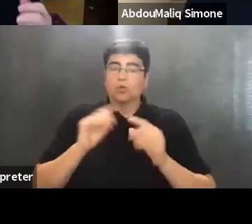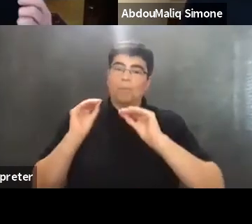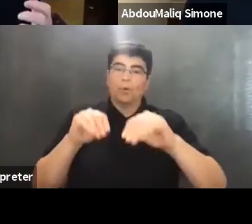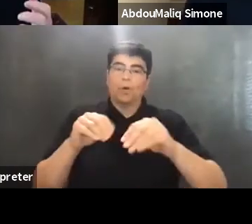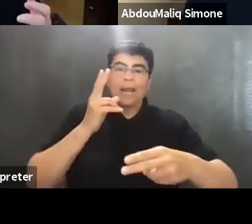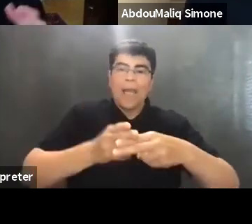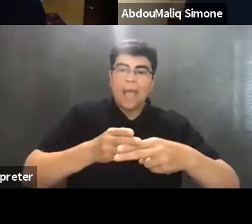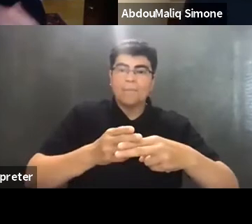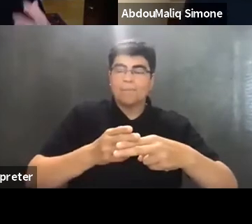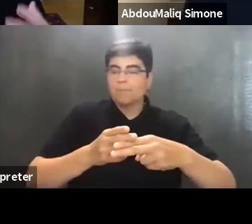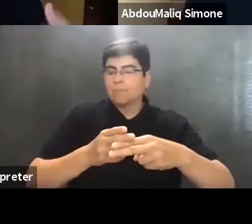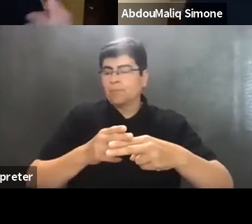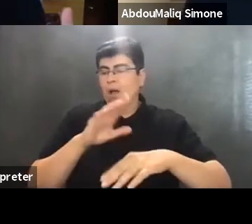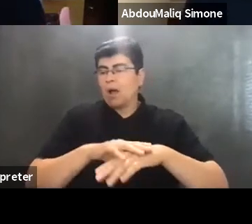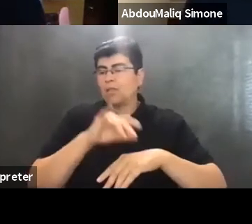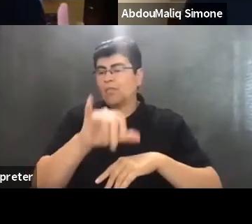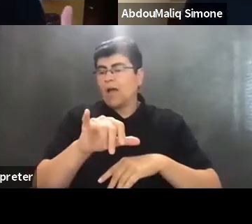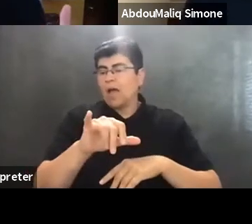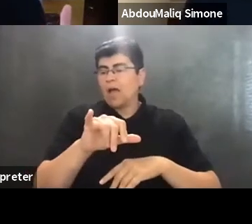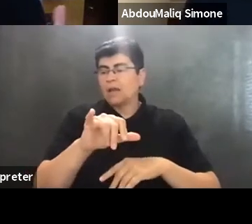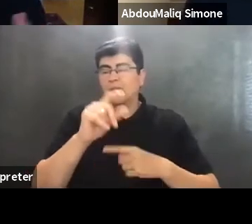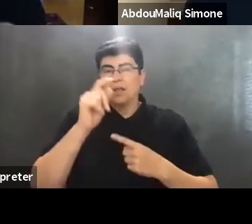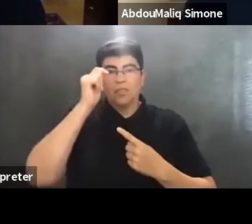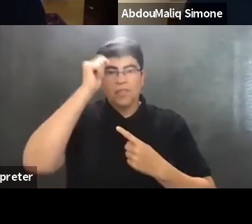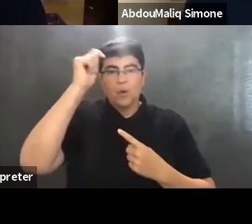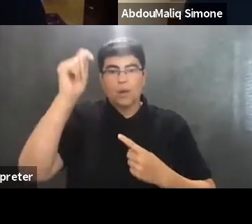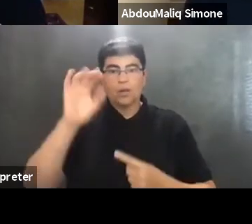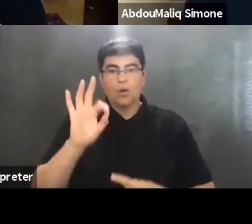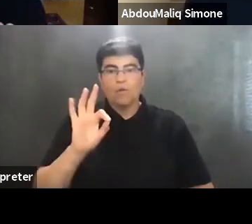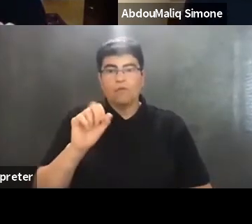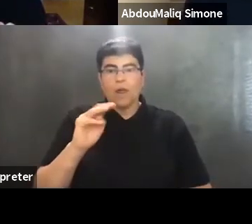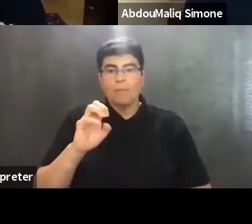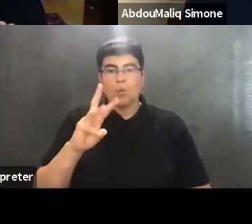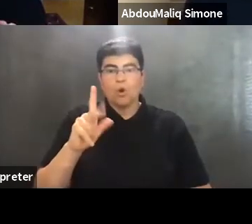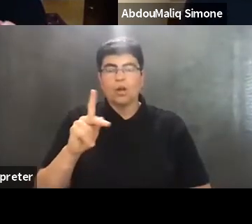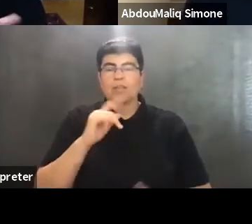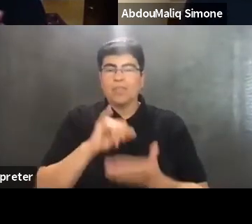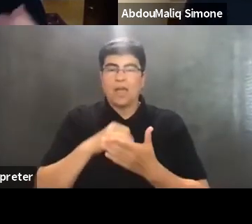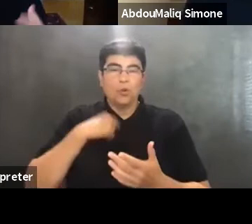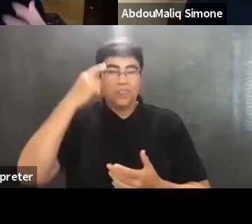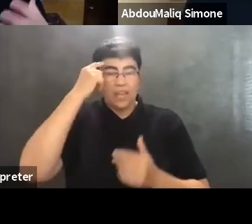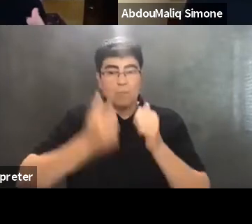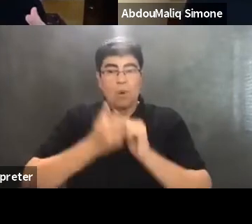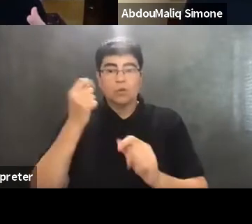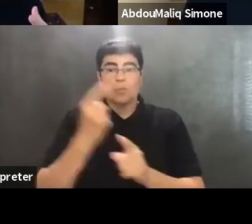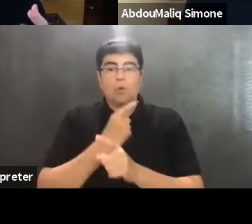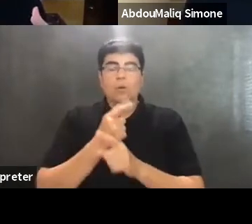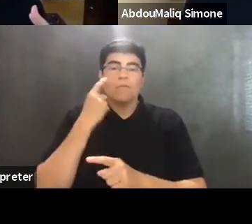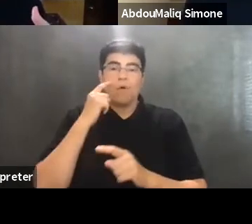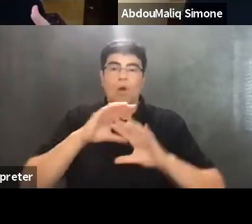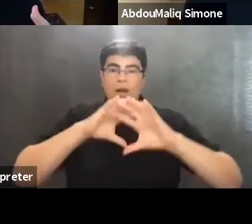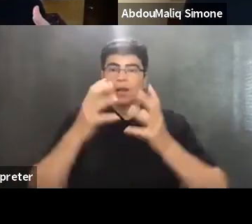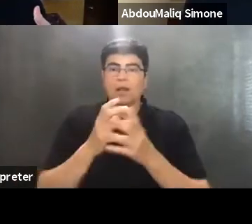on the theoretical framework that you think is most appropriate for capturing the